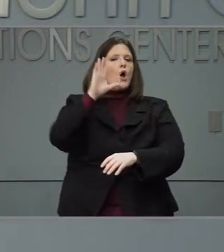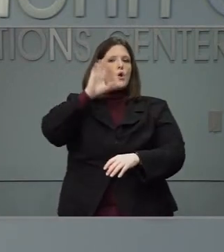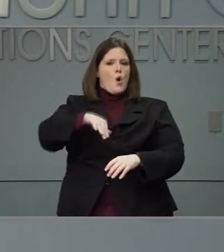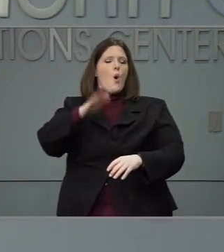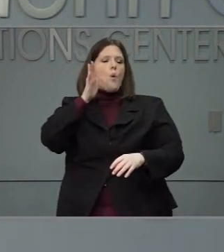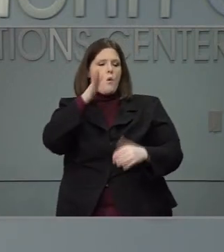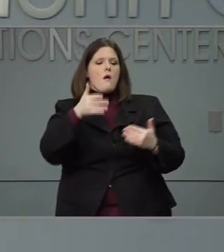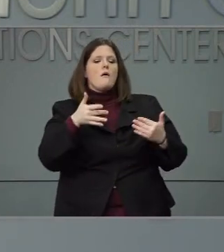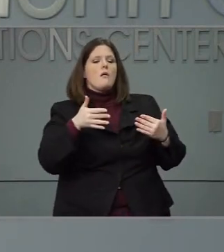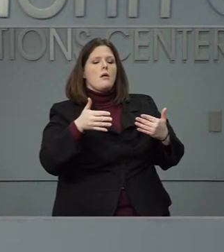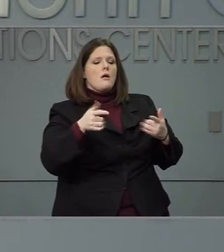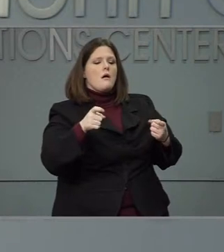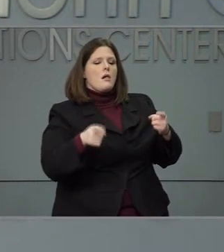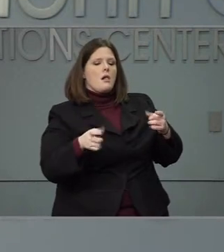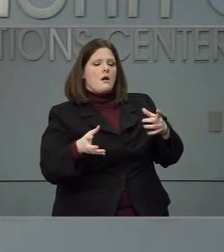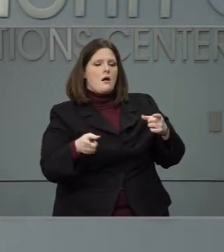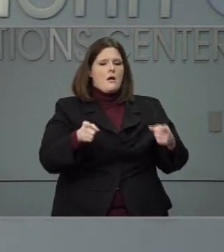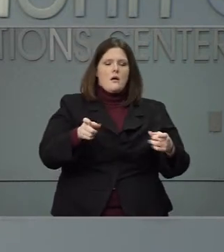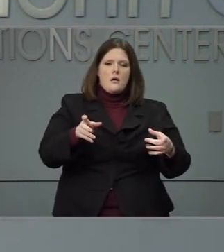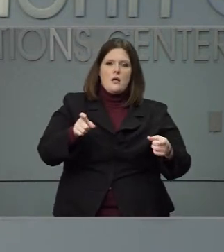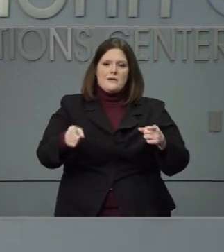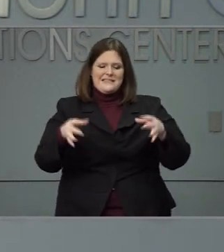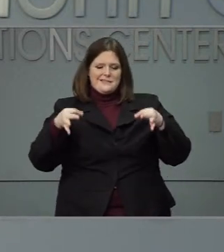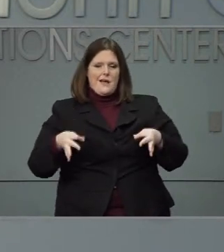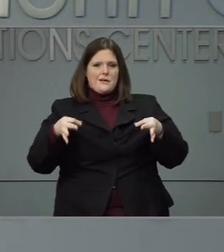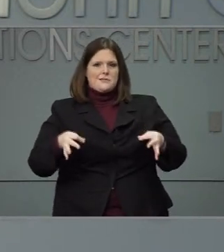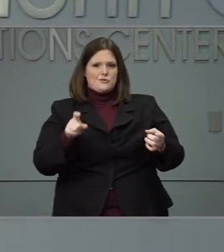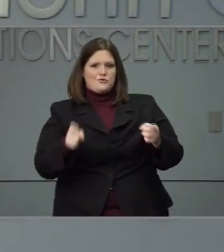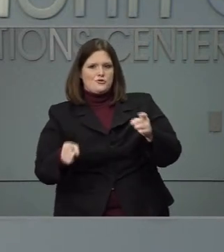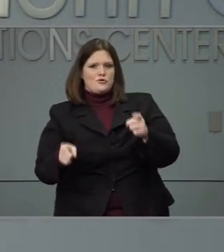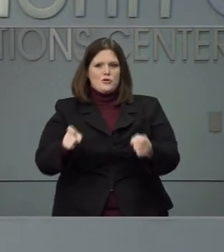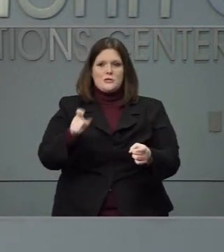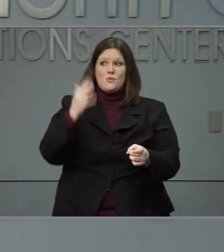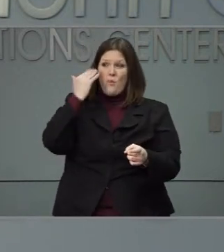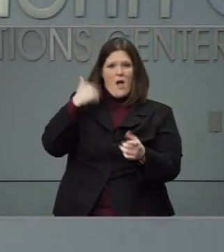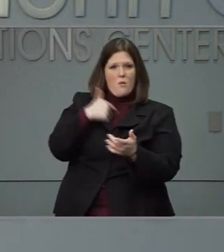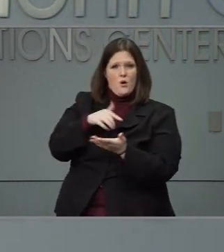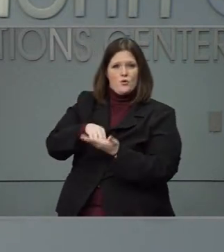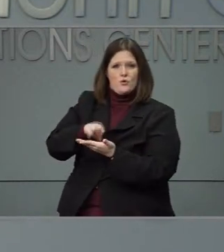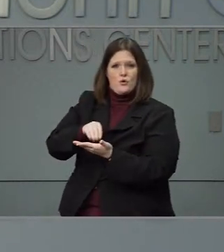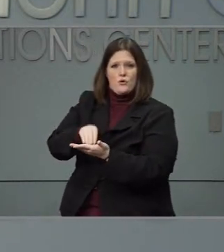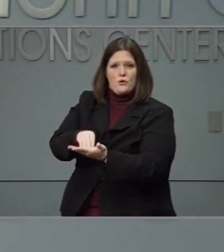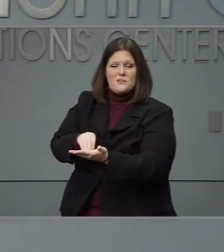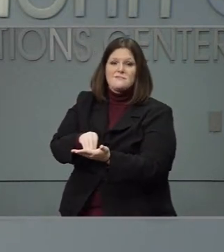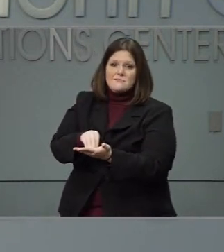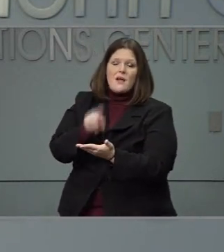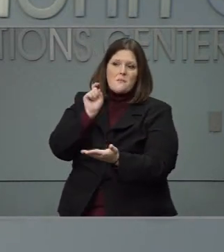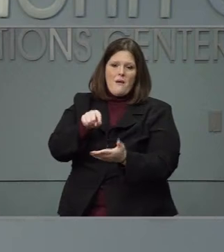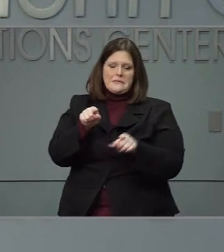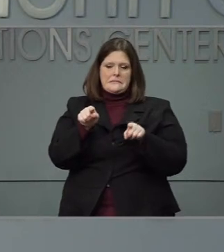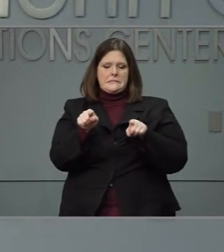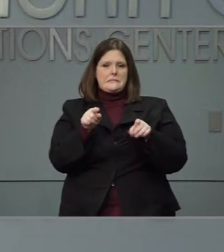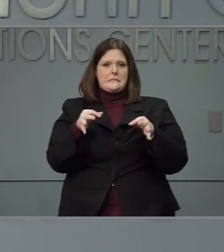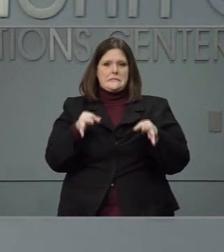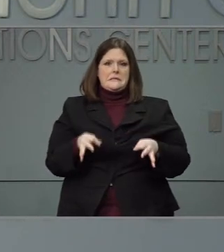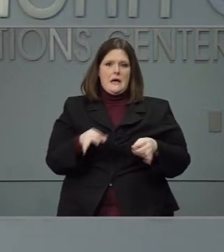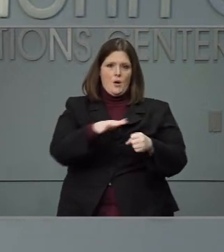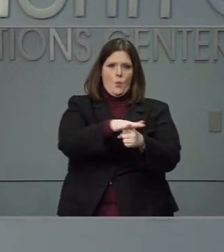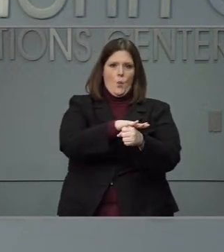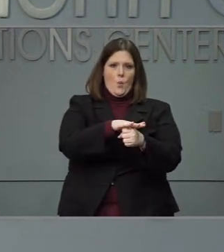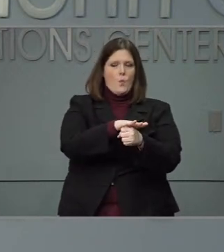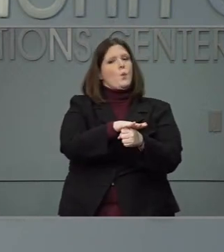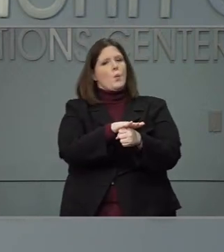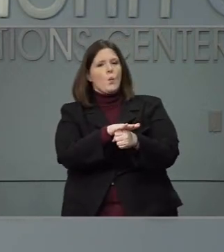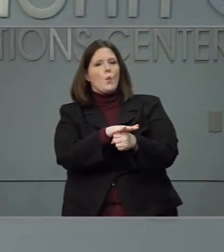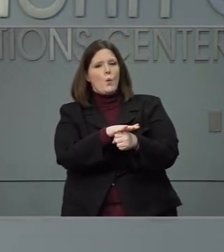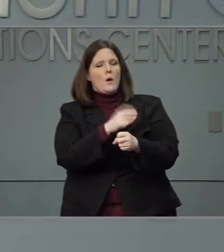adjustments as we go, because, yes, there are difficult decisions that are going to have to be made at the local level. We